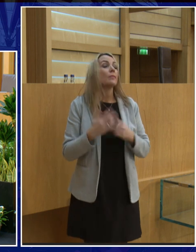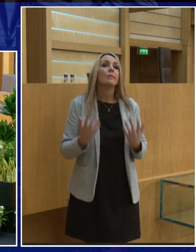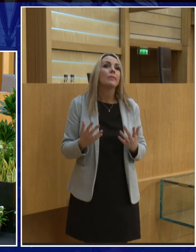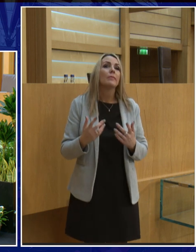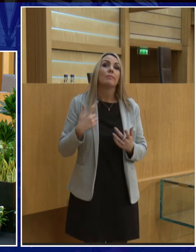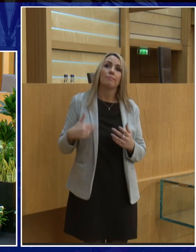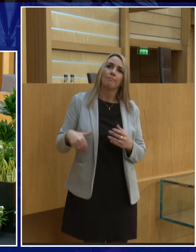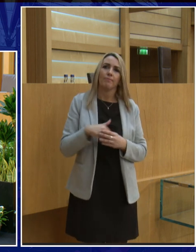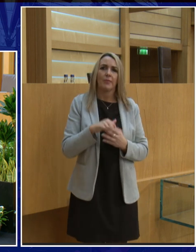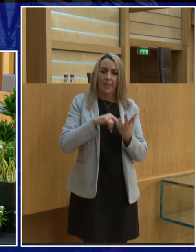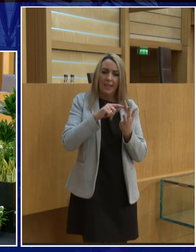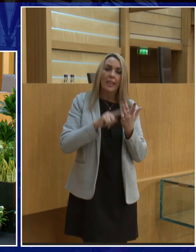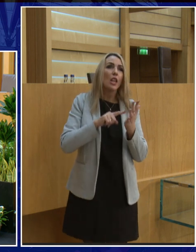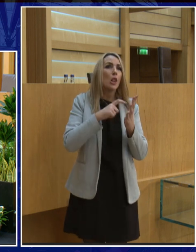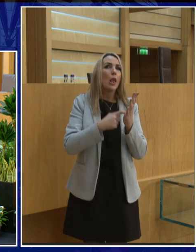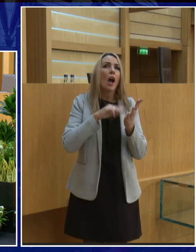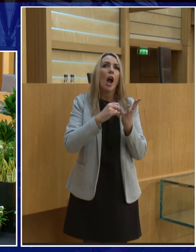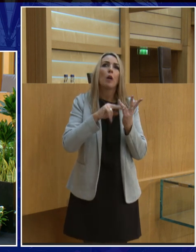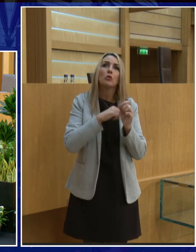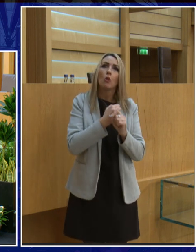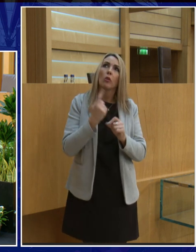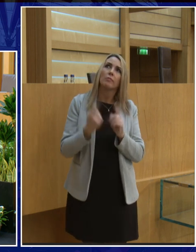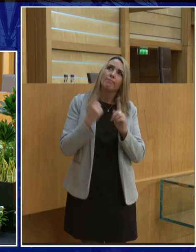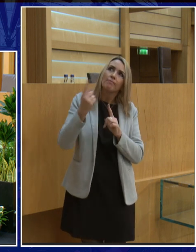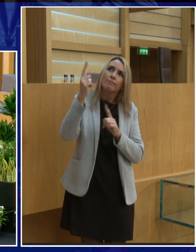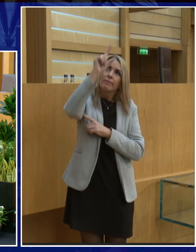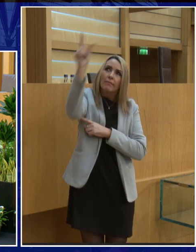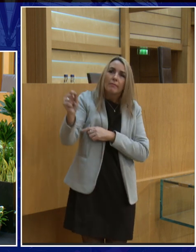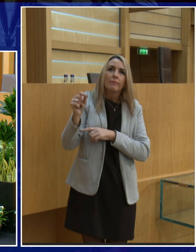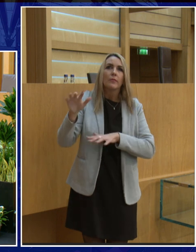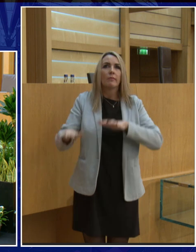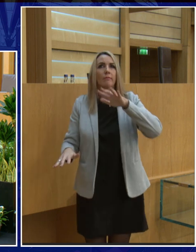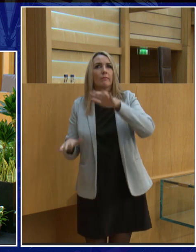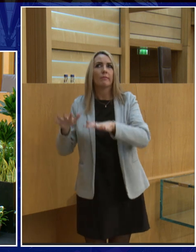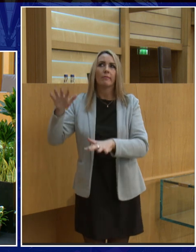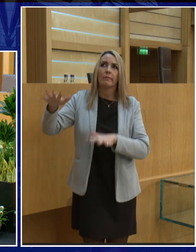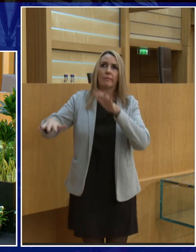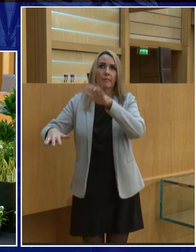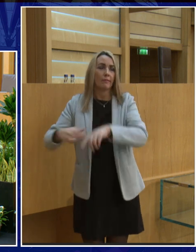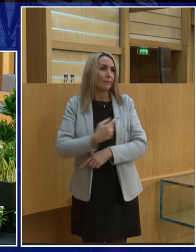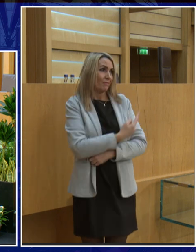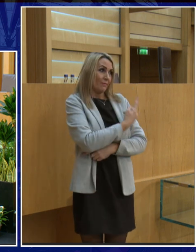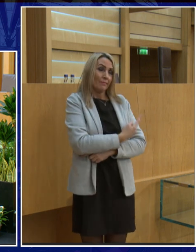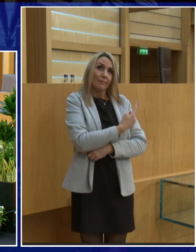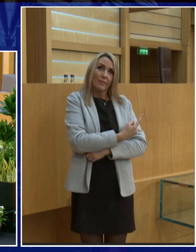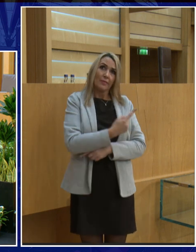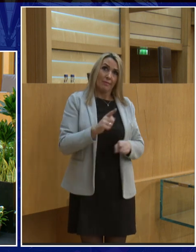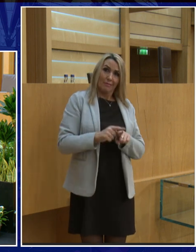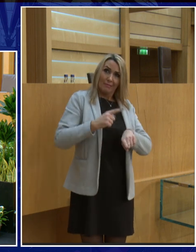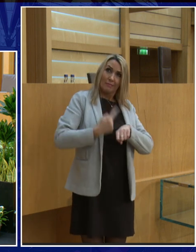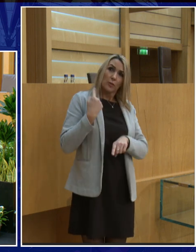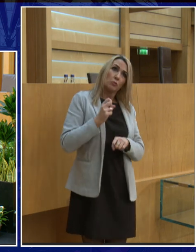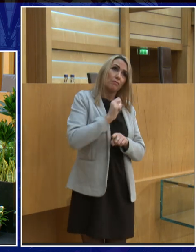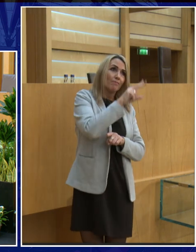a time when Neil Armstrong took his first steps on the moon, Dr. Adrian Pocock attended 13 schools during childhood and